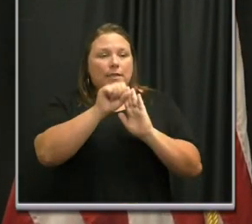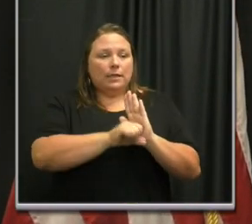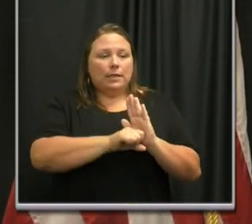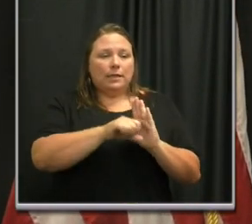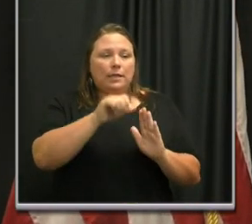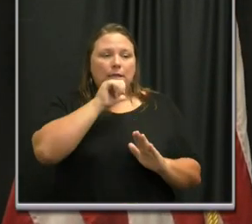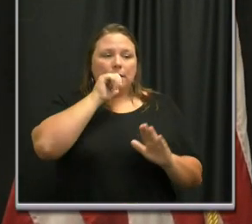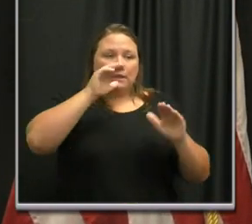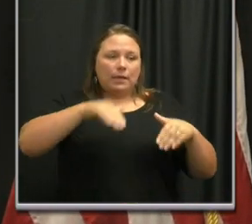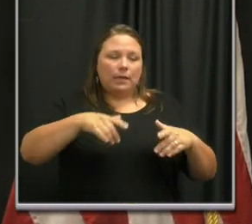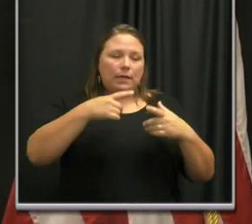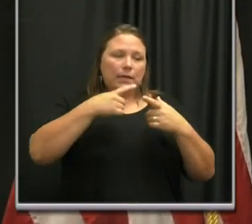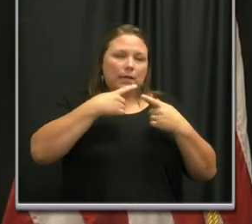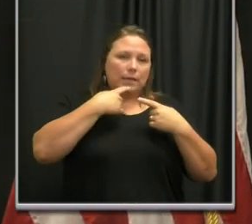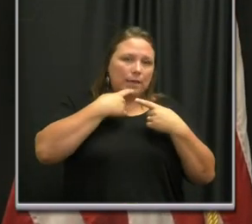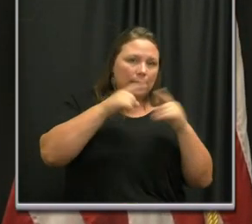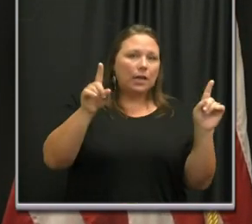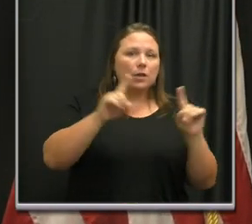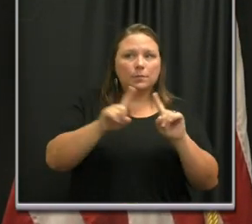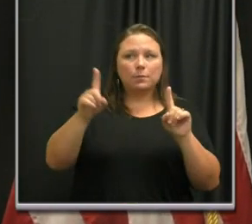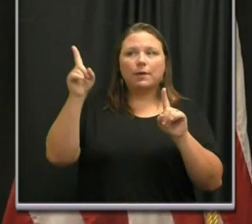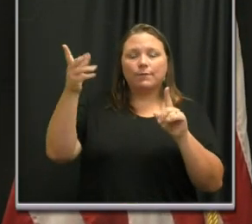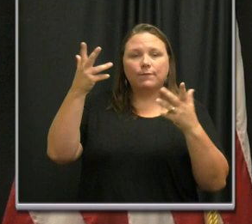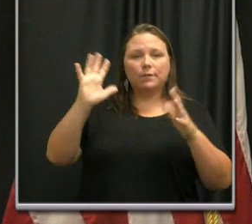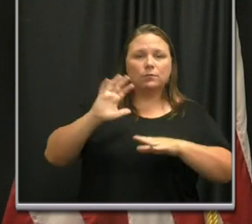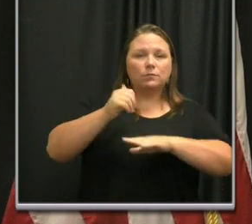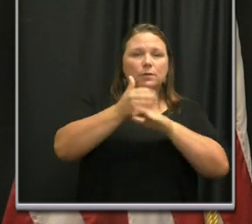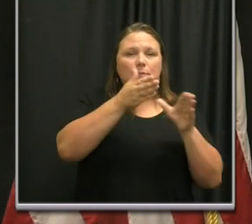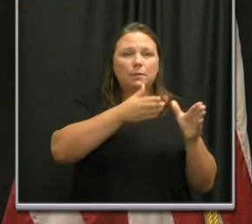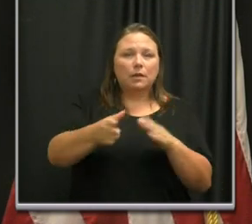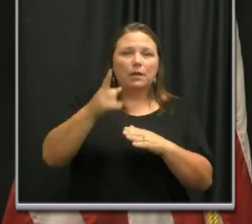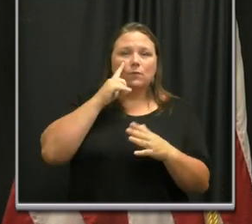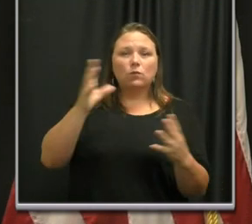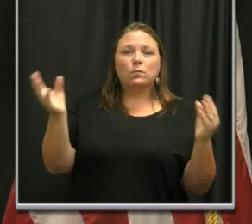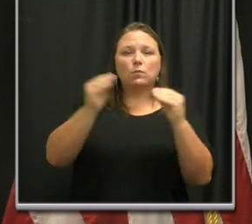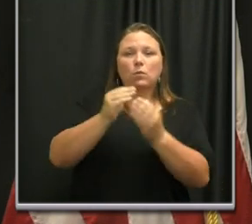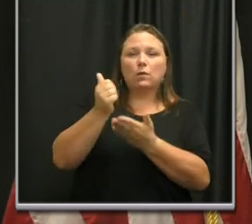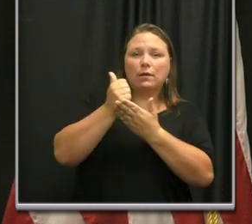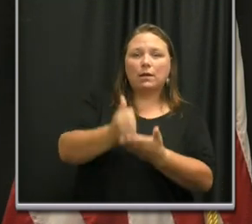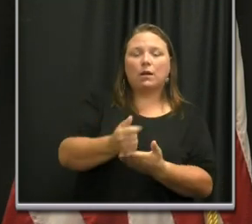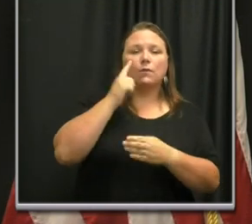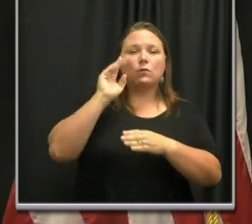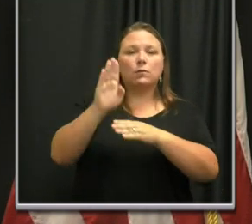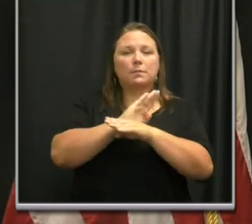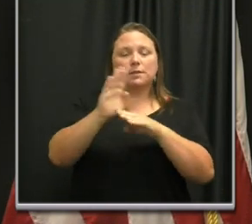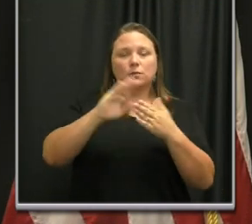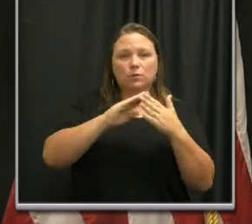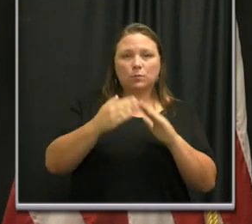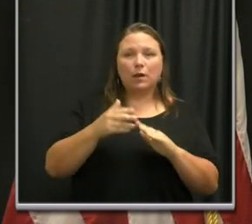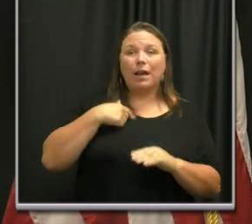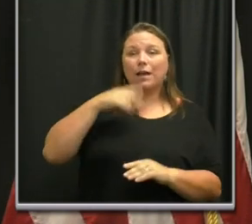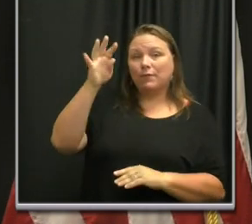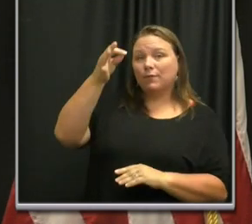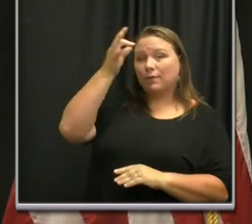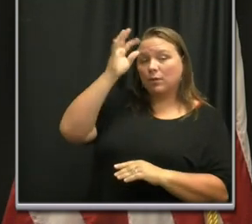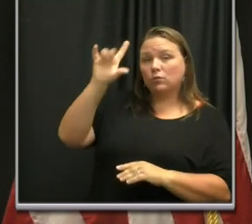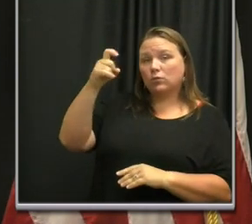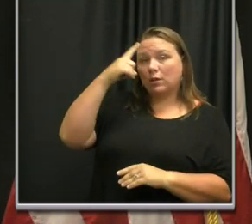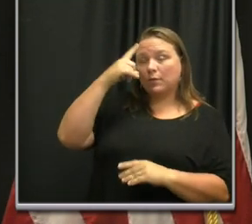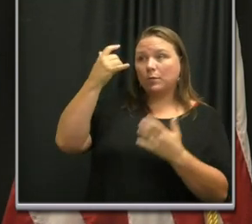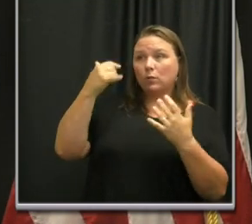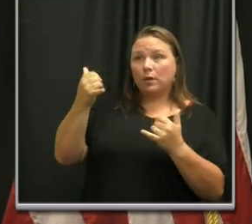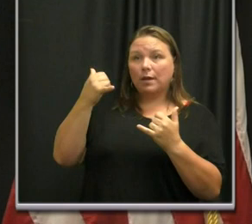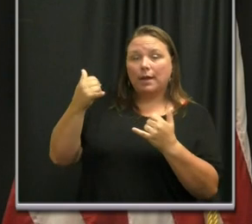completely announce, but has plans for further assistance to the business community. I think at the federal government, there's a bill